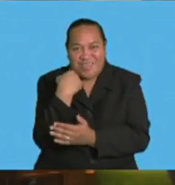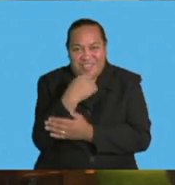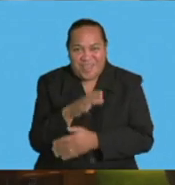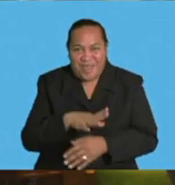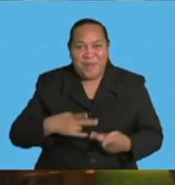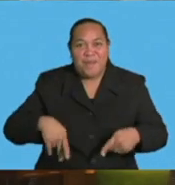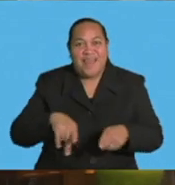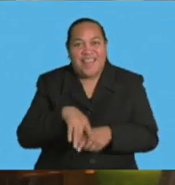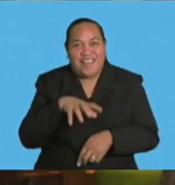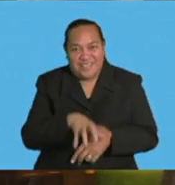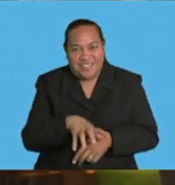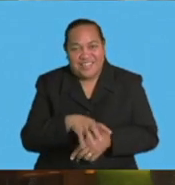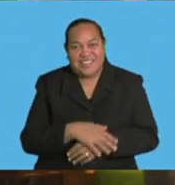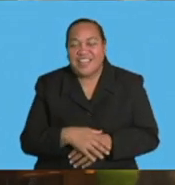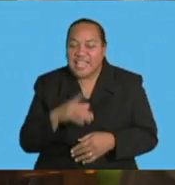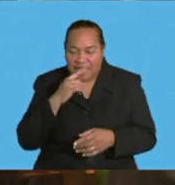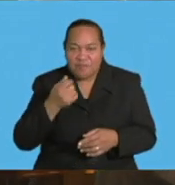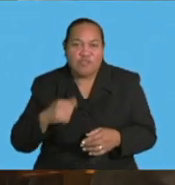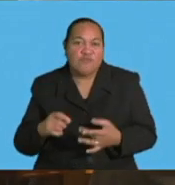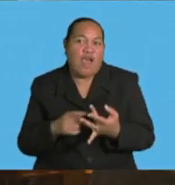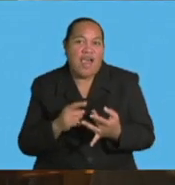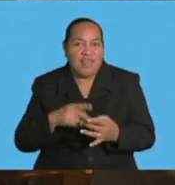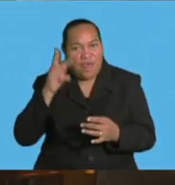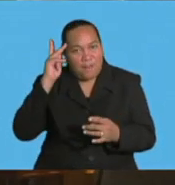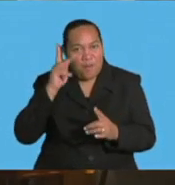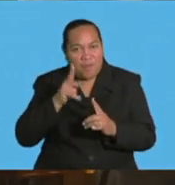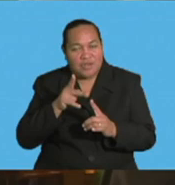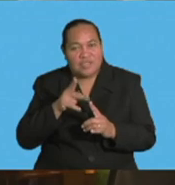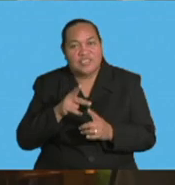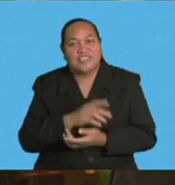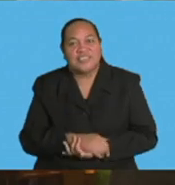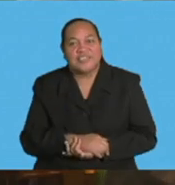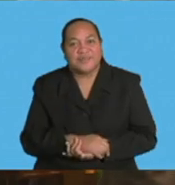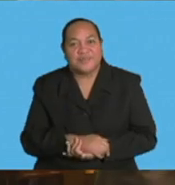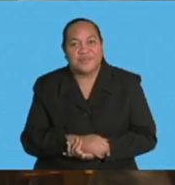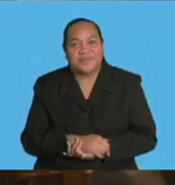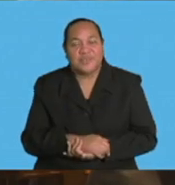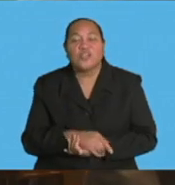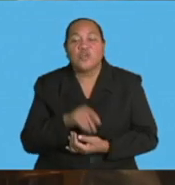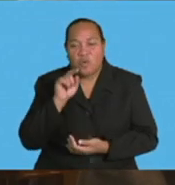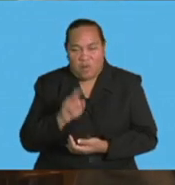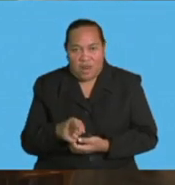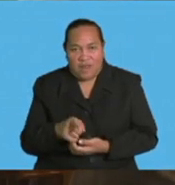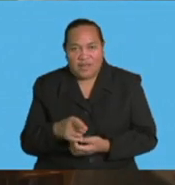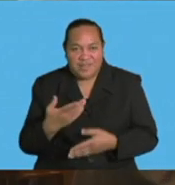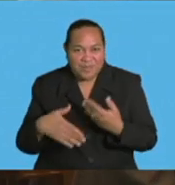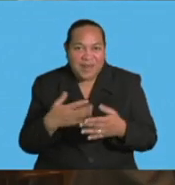for other purposes as well. And that's the facility itself.